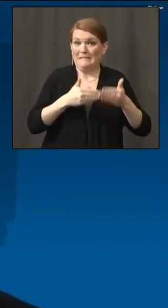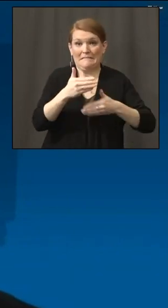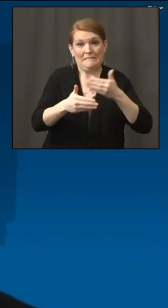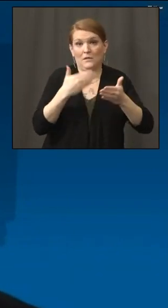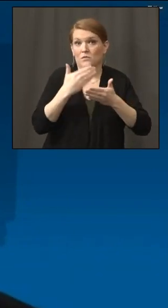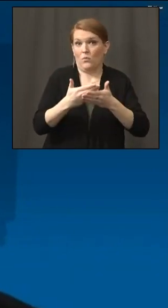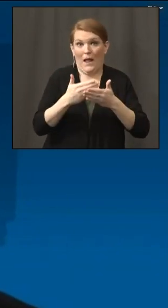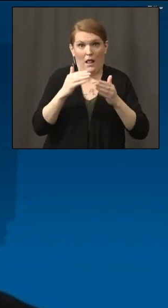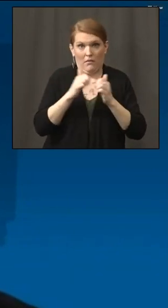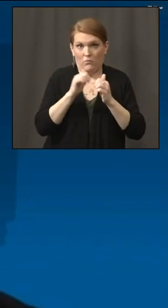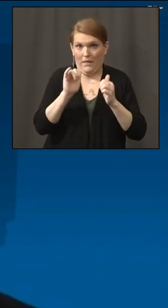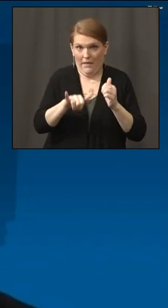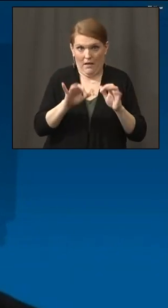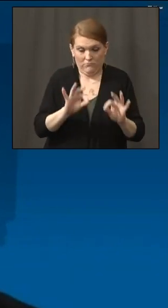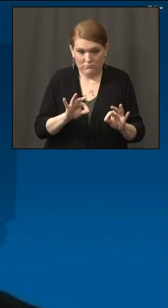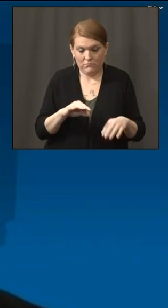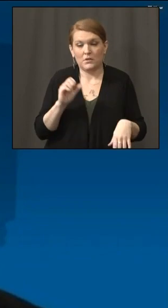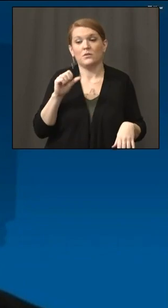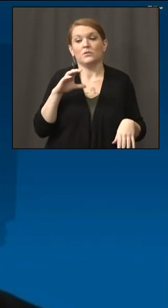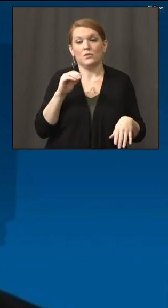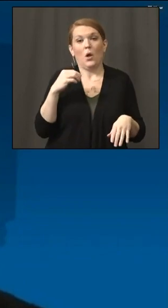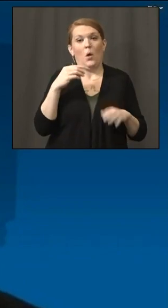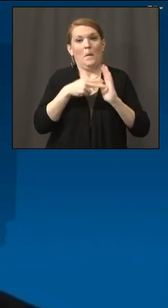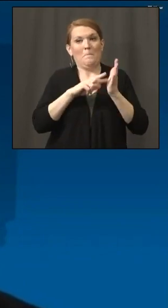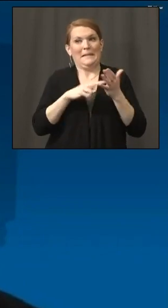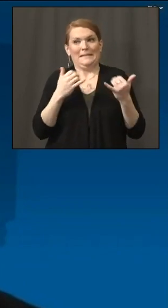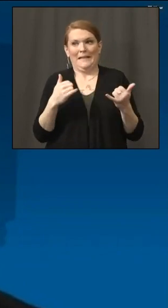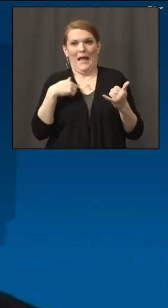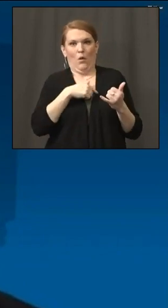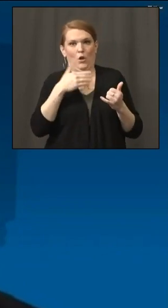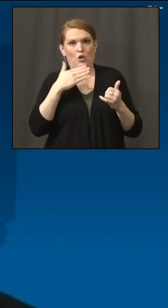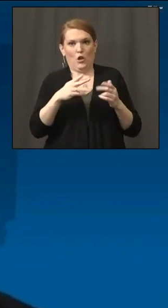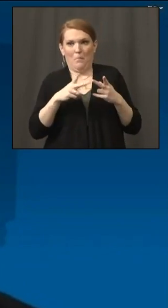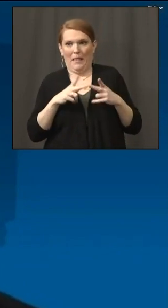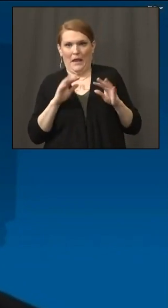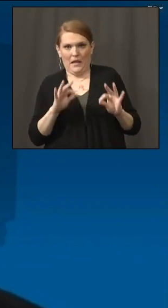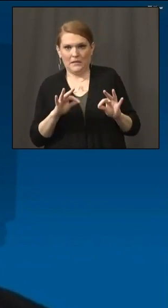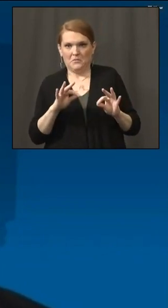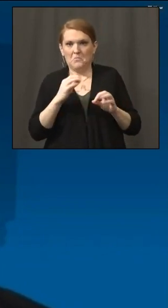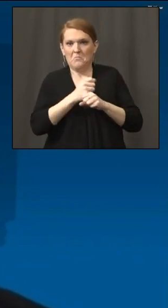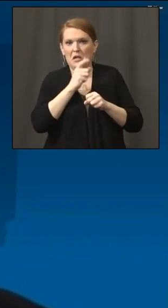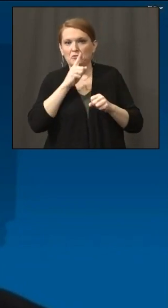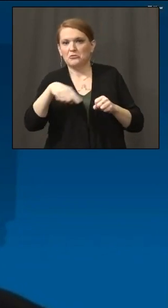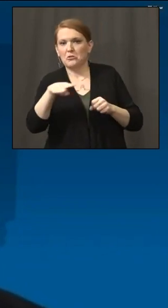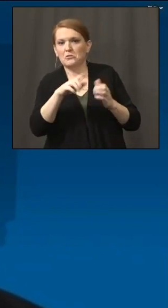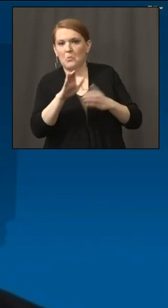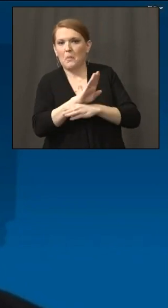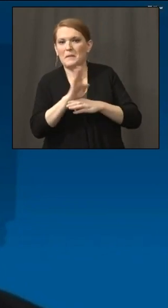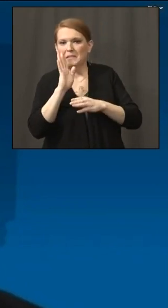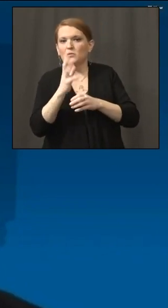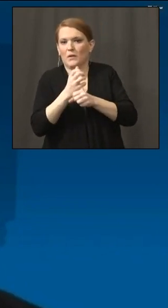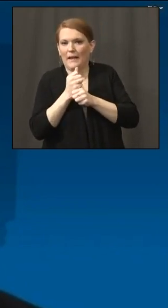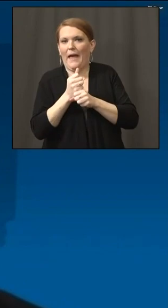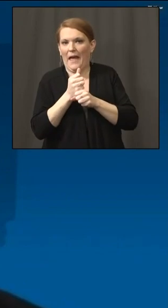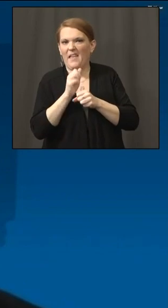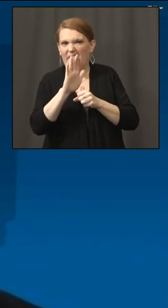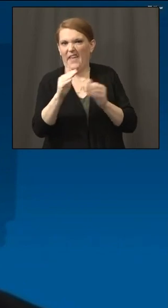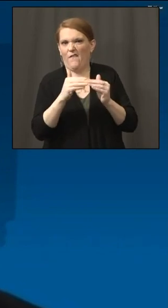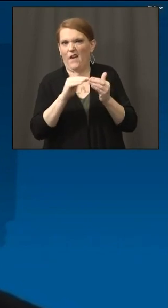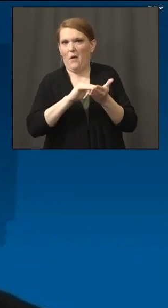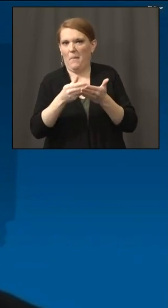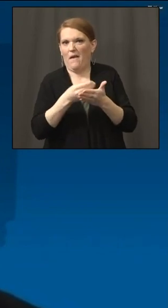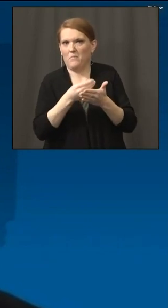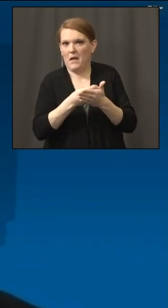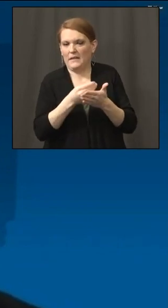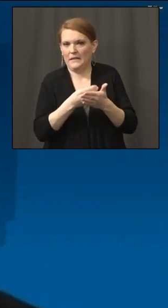positioned to make sure our businesses get their fair share of this upcoming round. And so a few call to actions